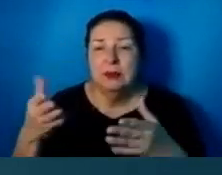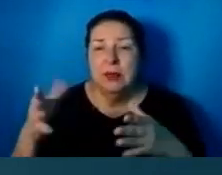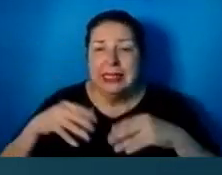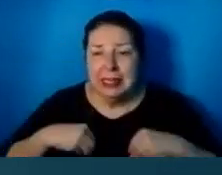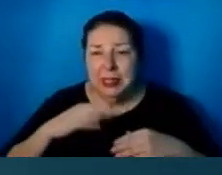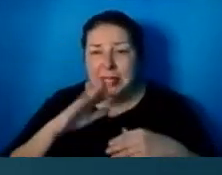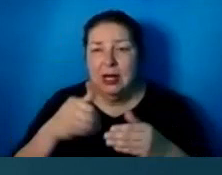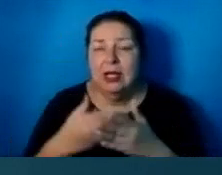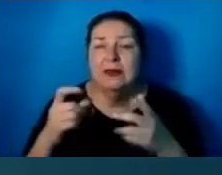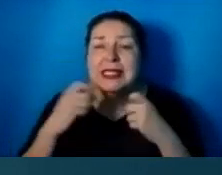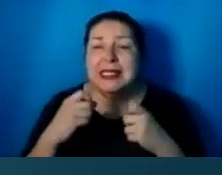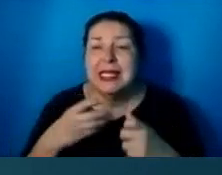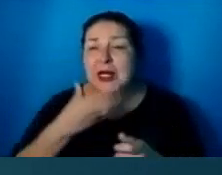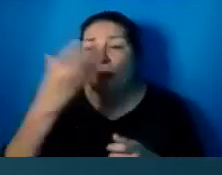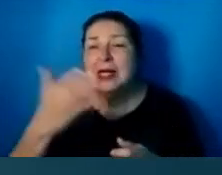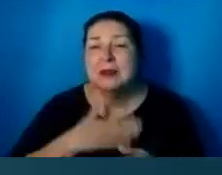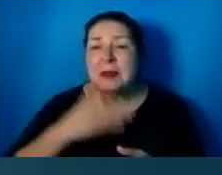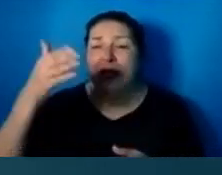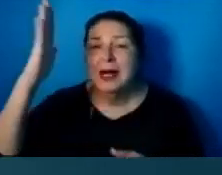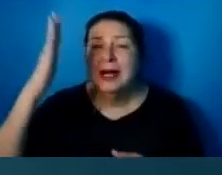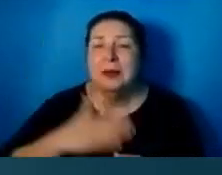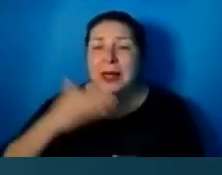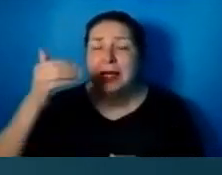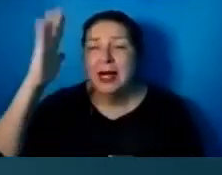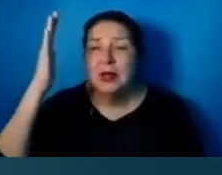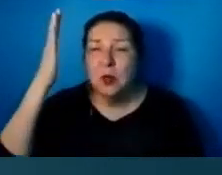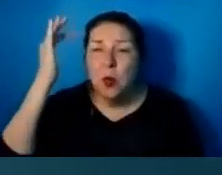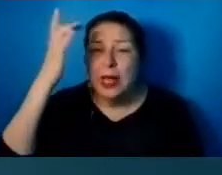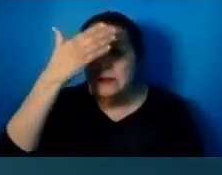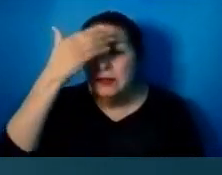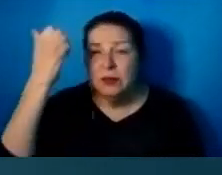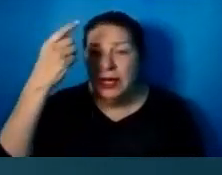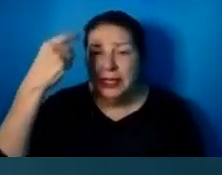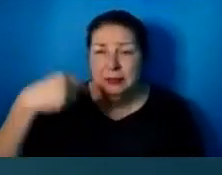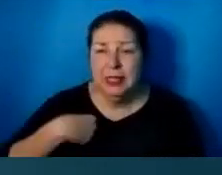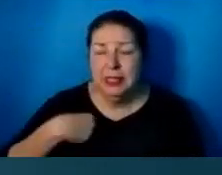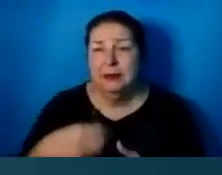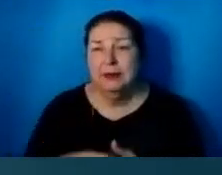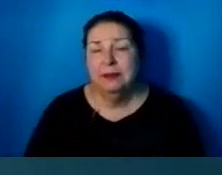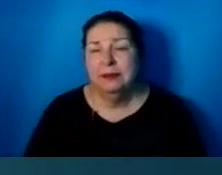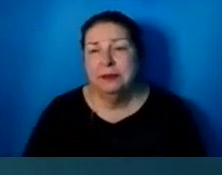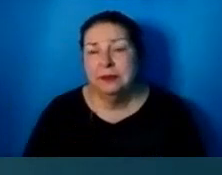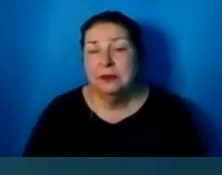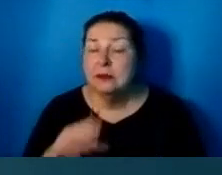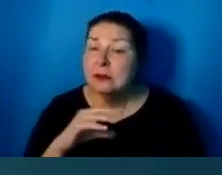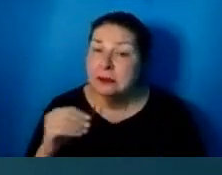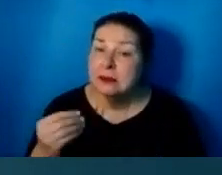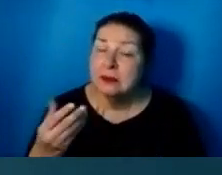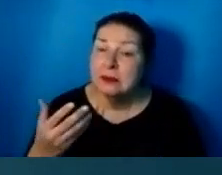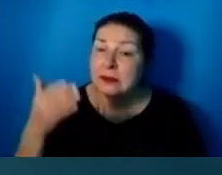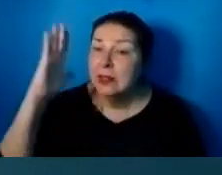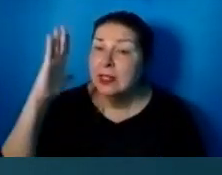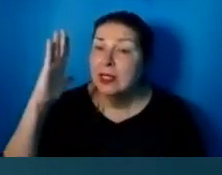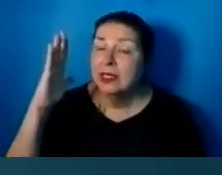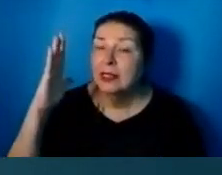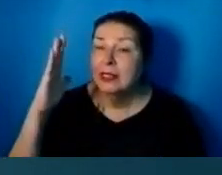cries out, My God, my God, why have you forsaken me? And God has